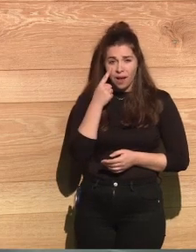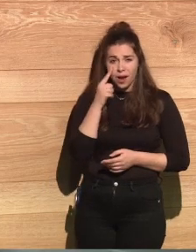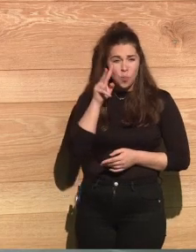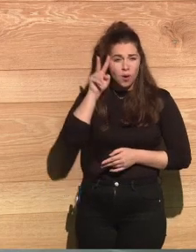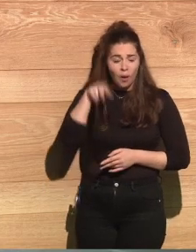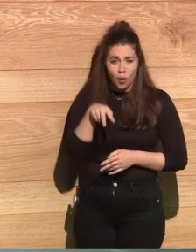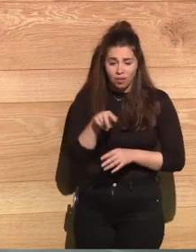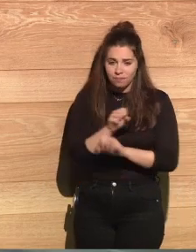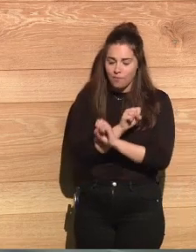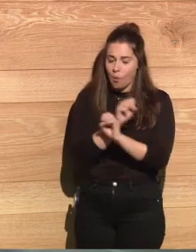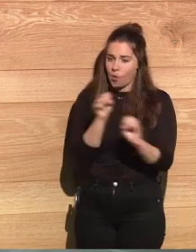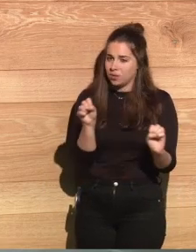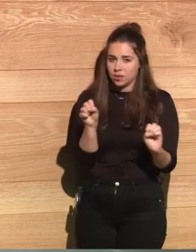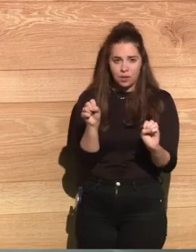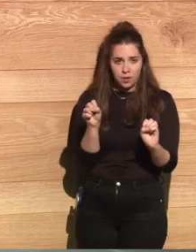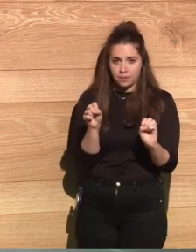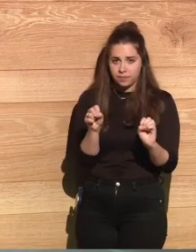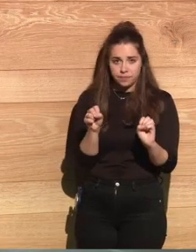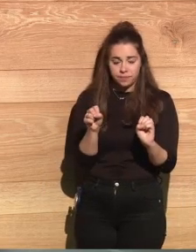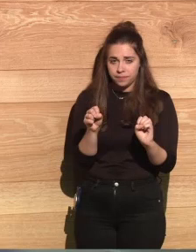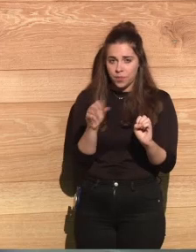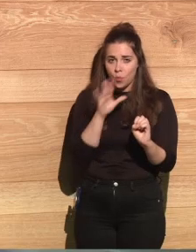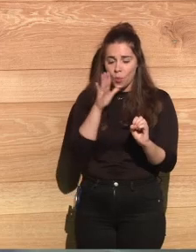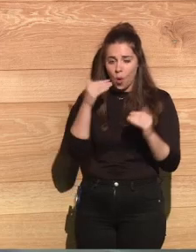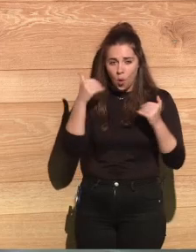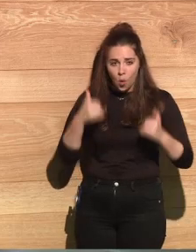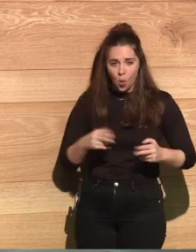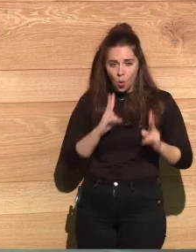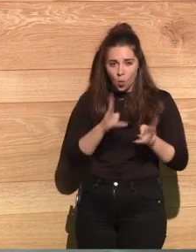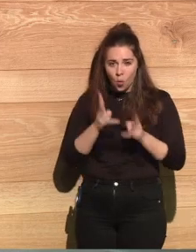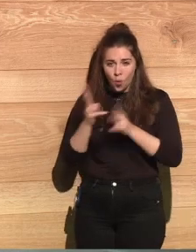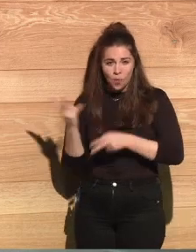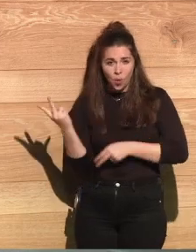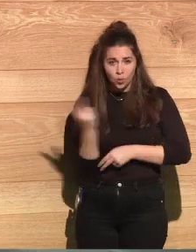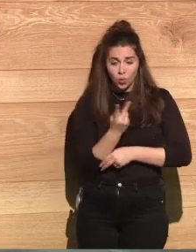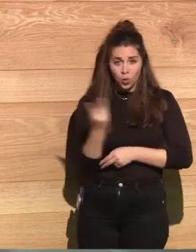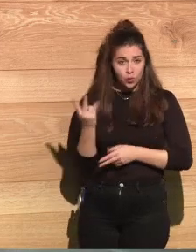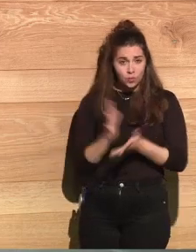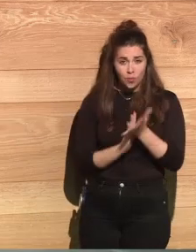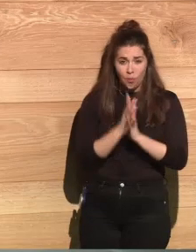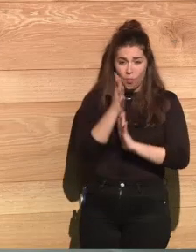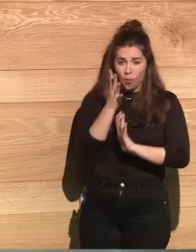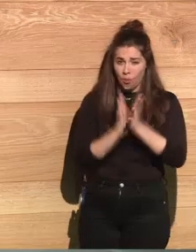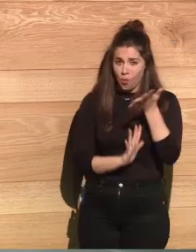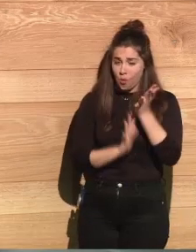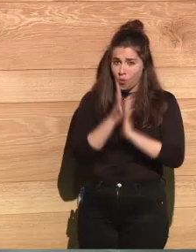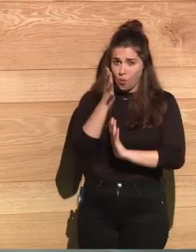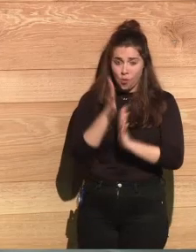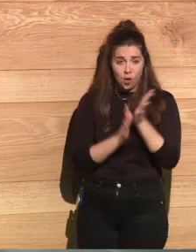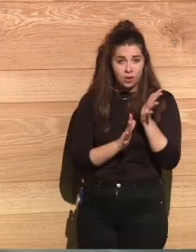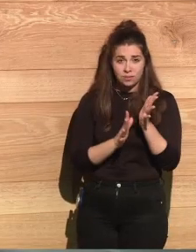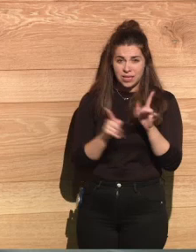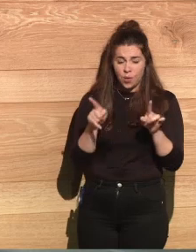Just whole body were melted and swollen. Skin